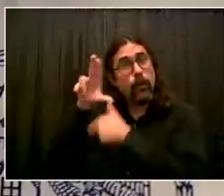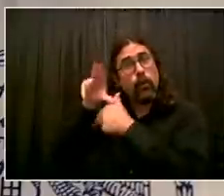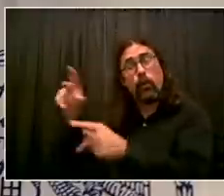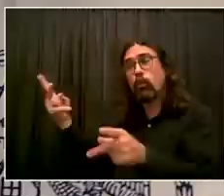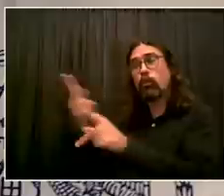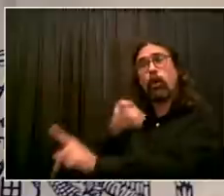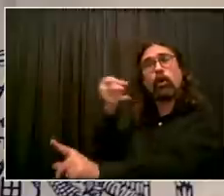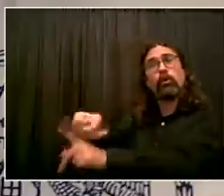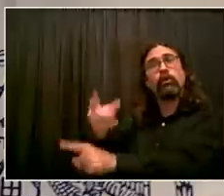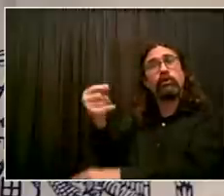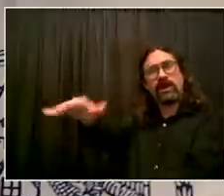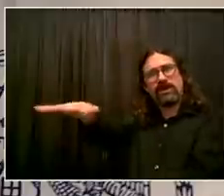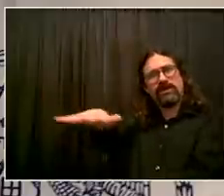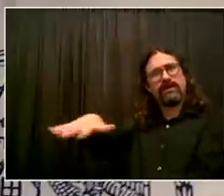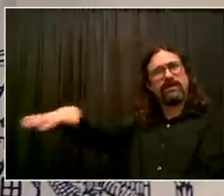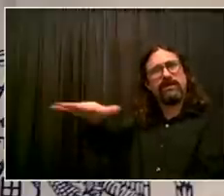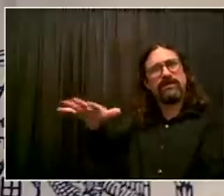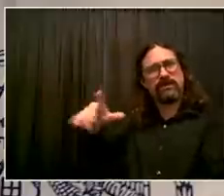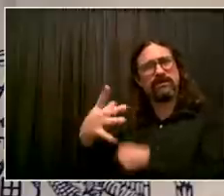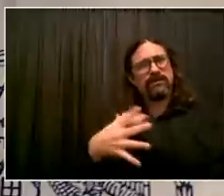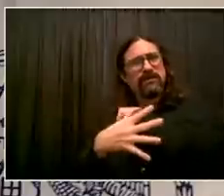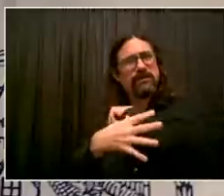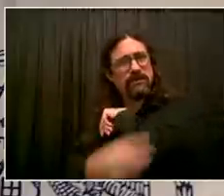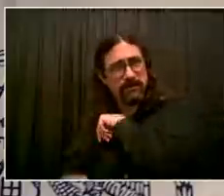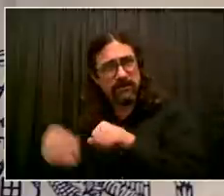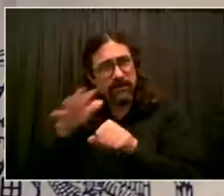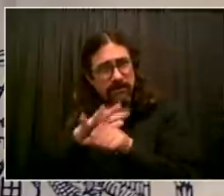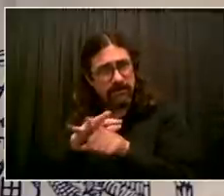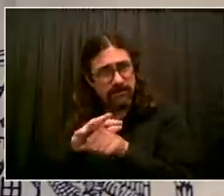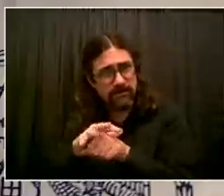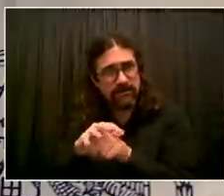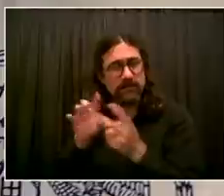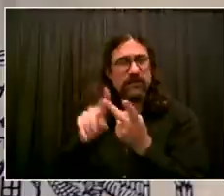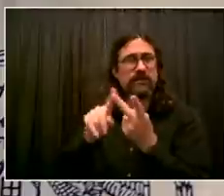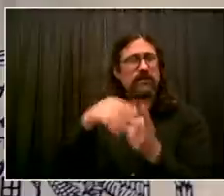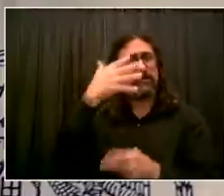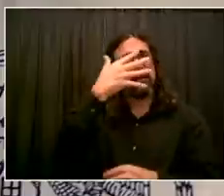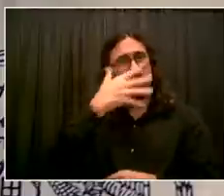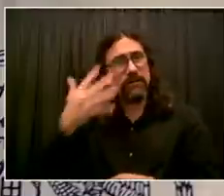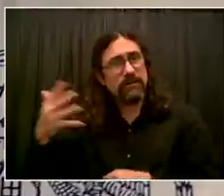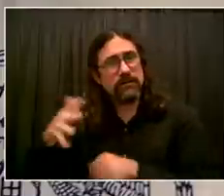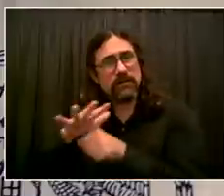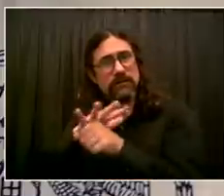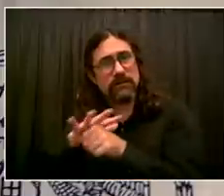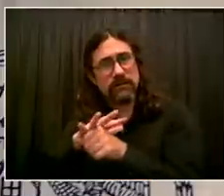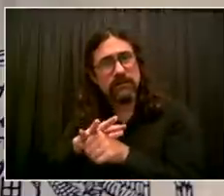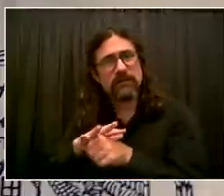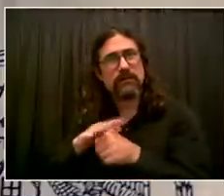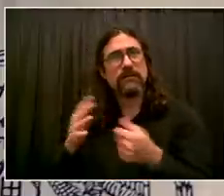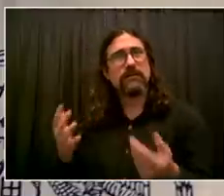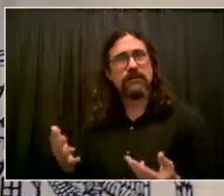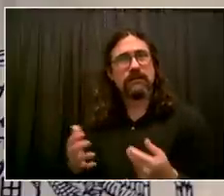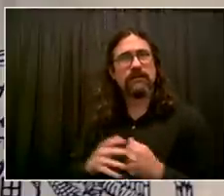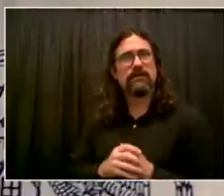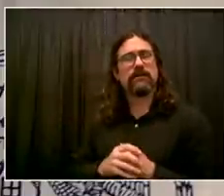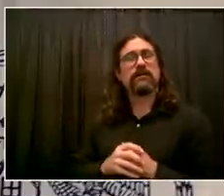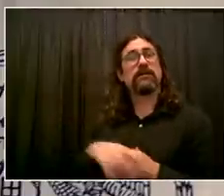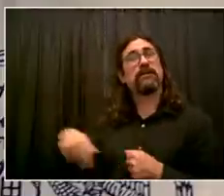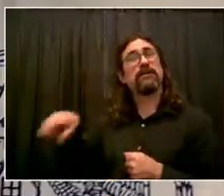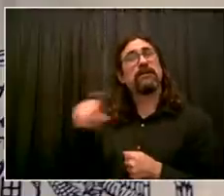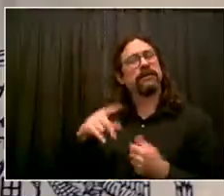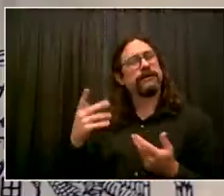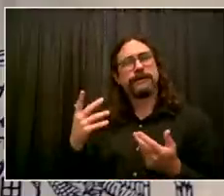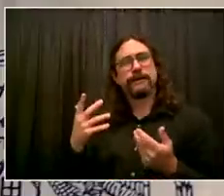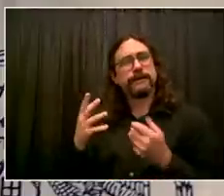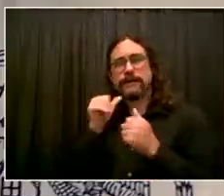Immigration Coalition Coalition and the Excluded Worker Fund. Some folks, of course, cannot get FEMA support because of documentation status. Other families